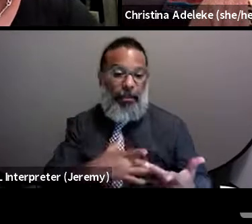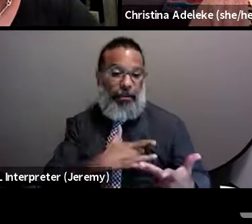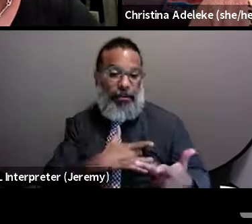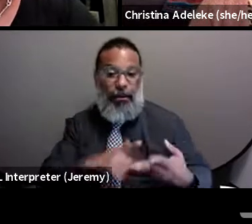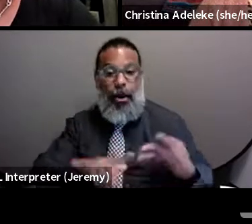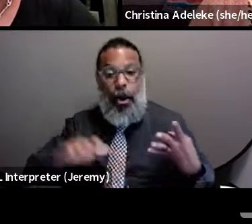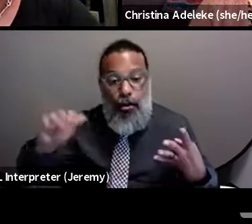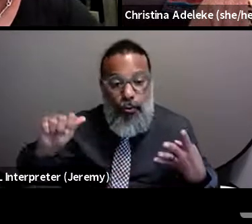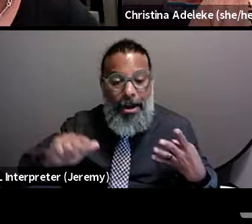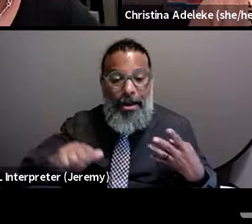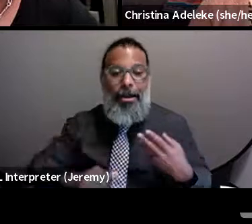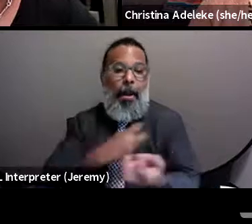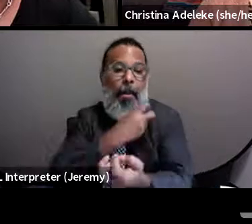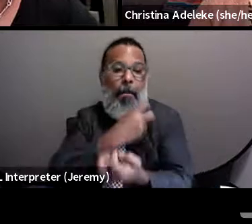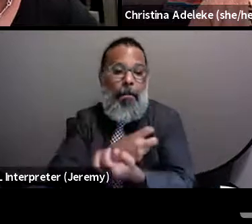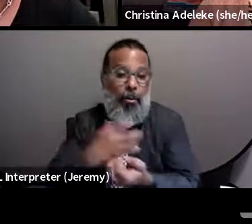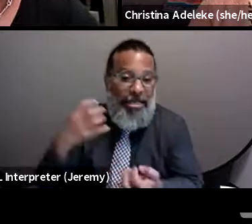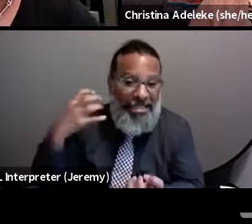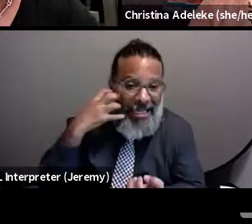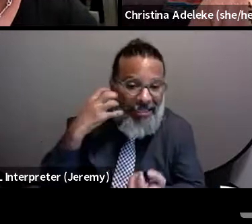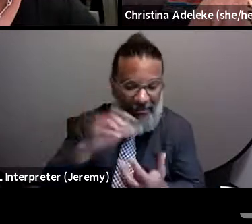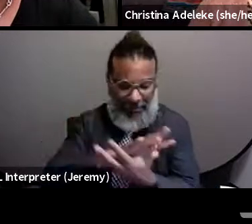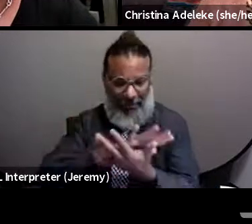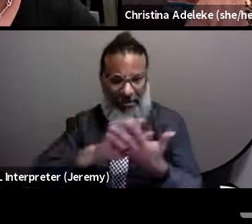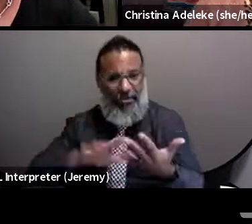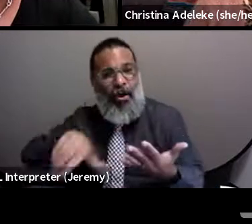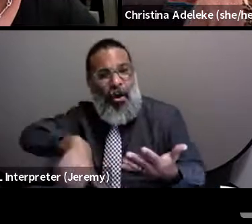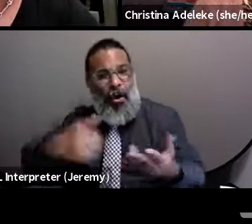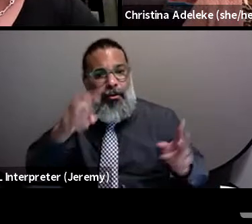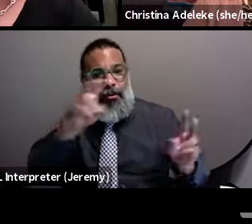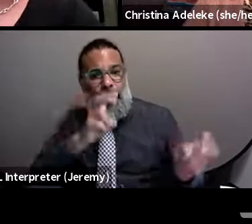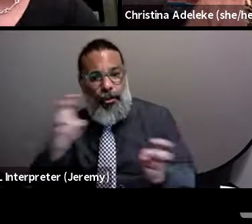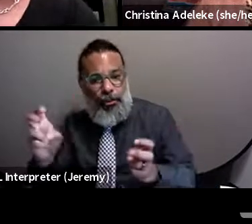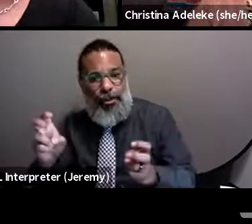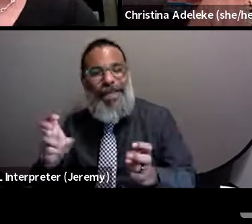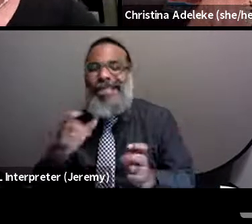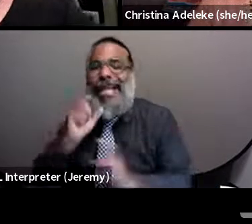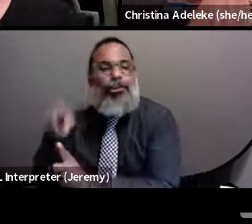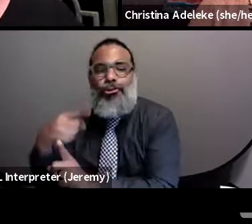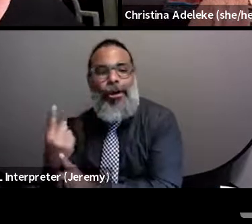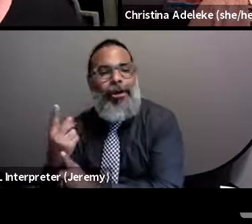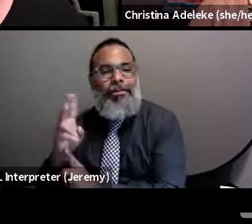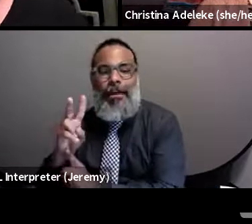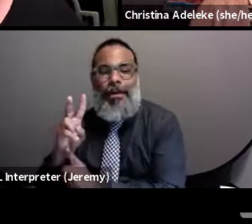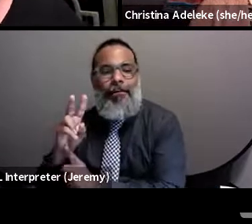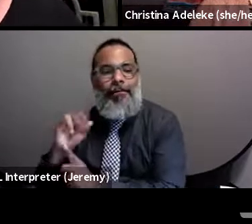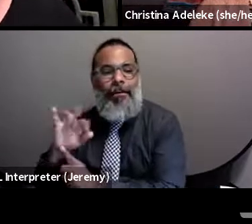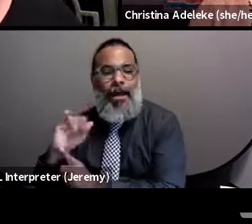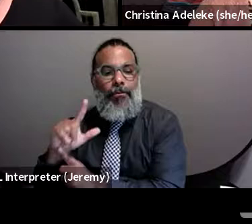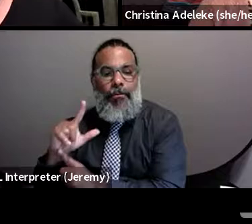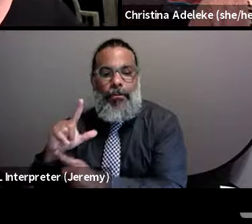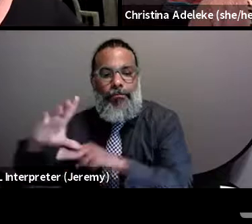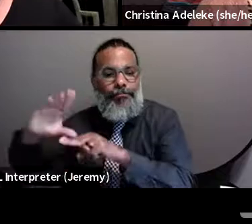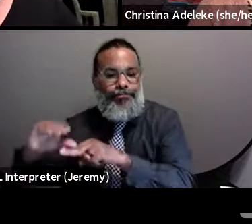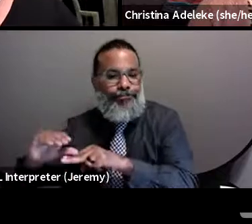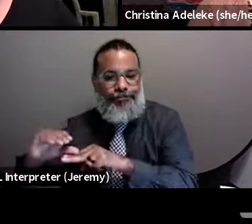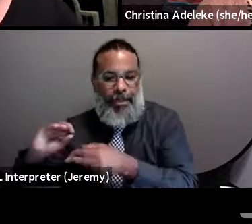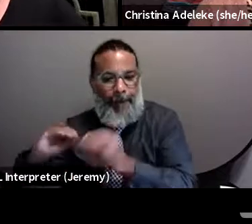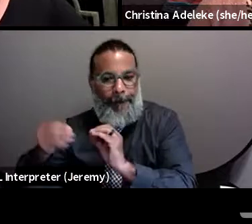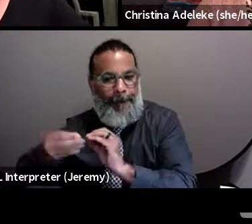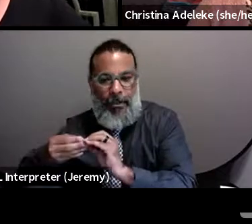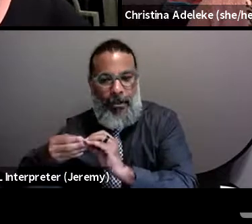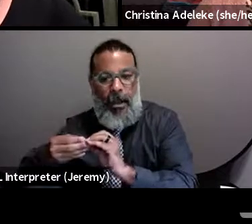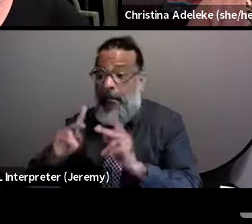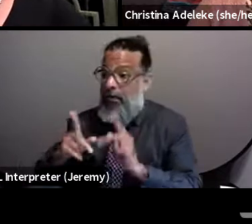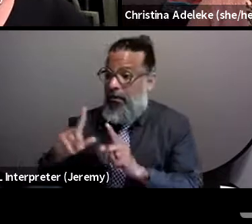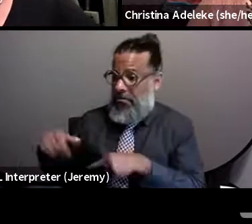bone density. There are all these other issues that go beyond viral suppression and people that have had like undetectable